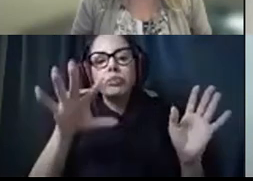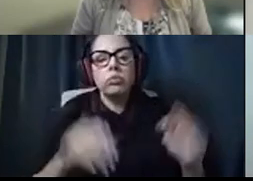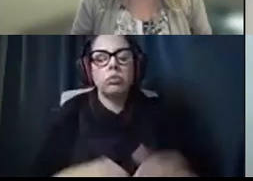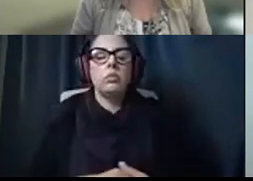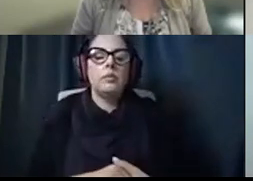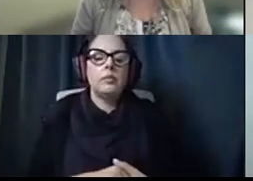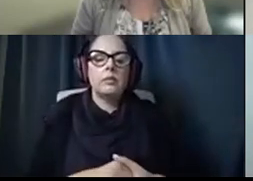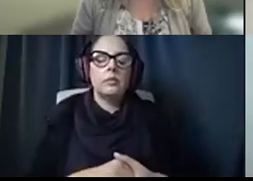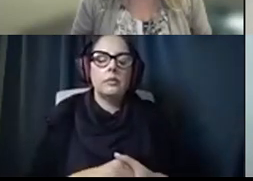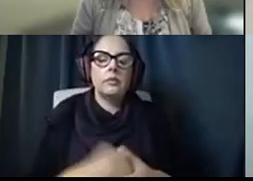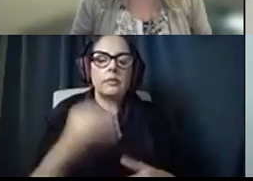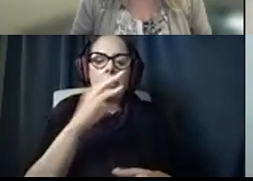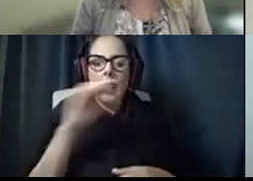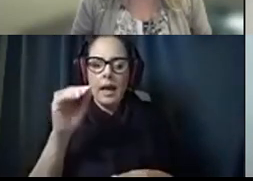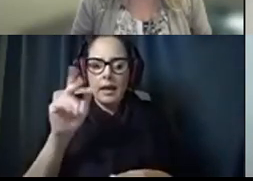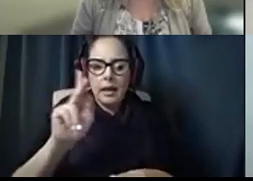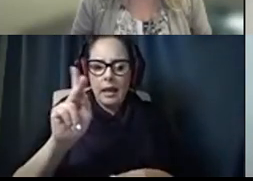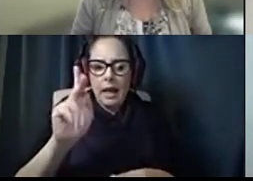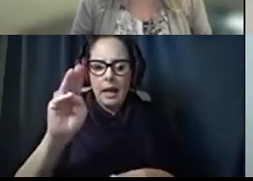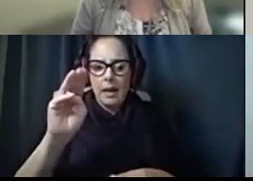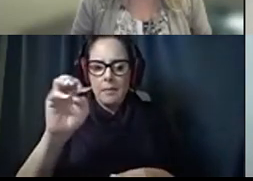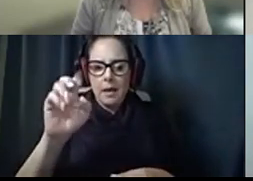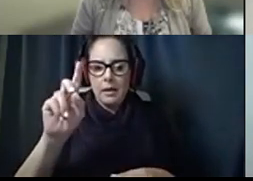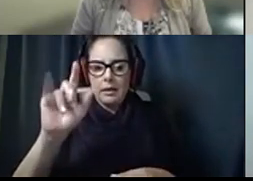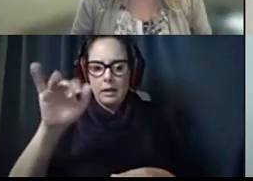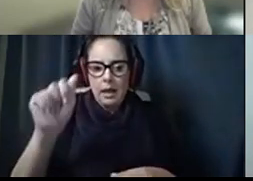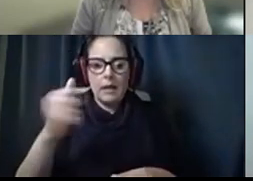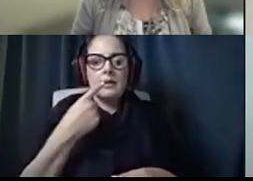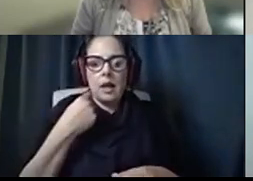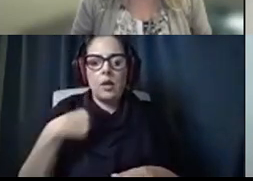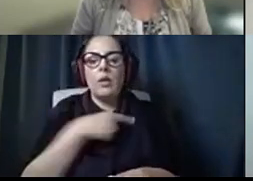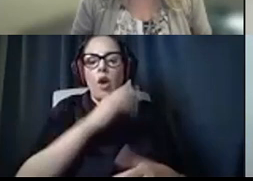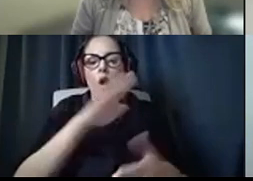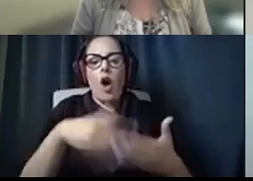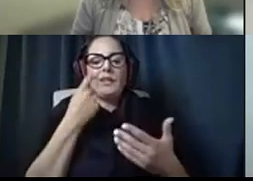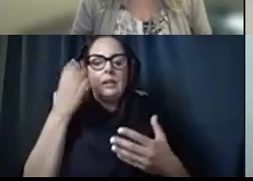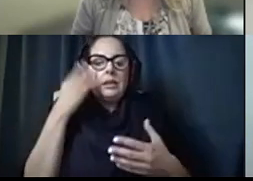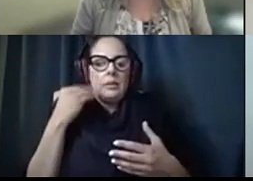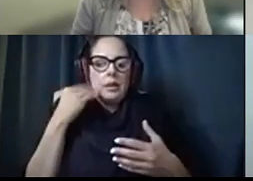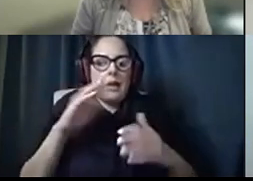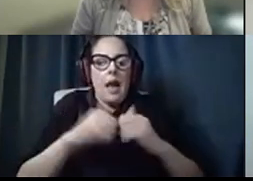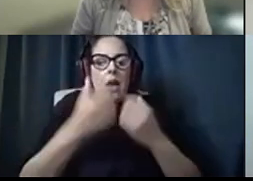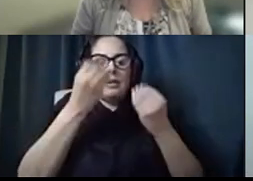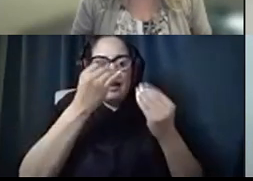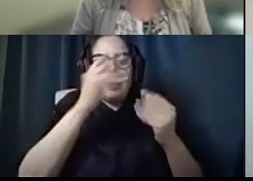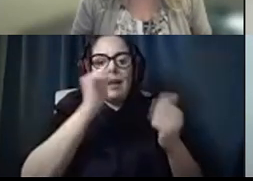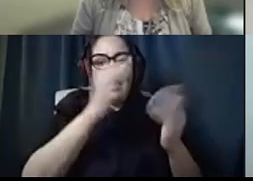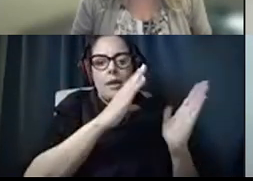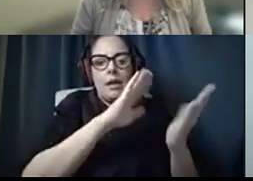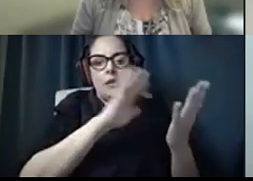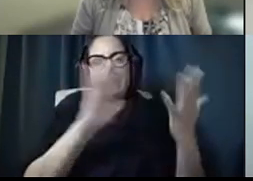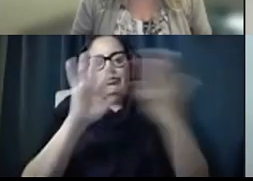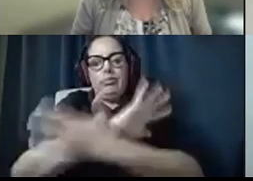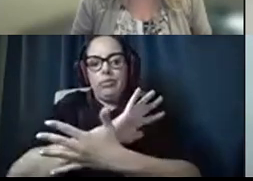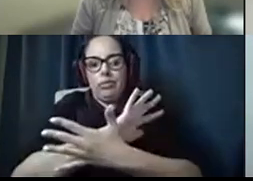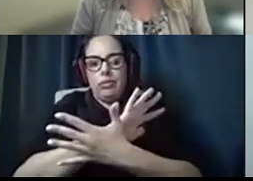And Kay Medina said, we have all just experienced how the data can be skewed to tip the